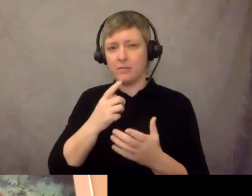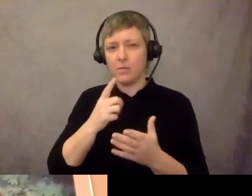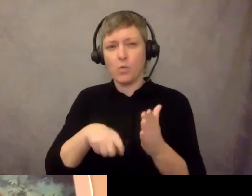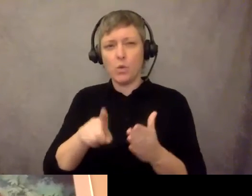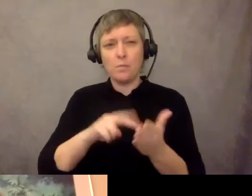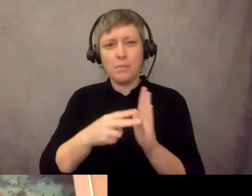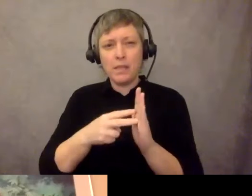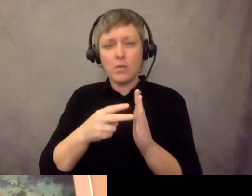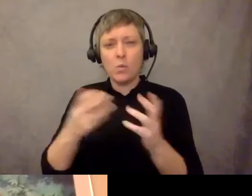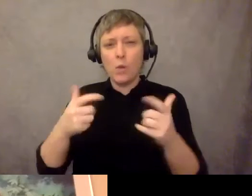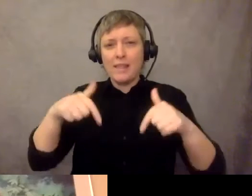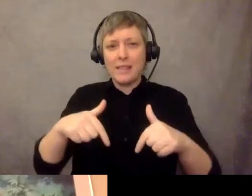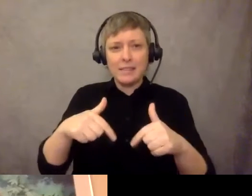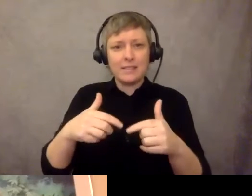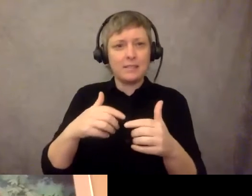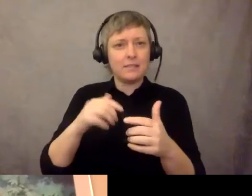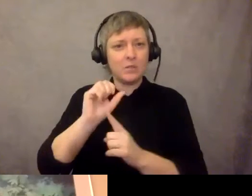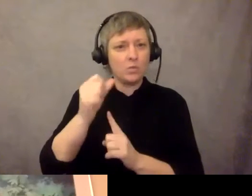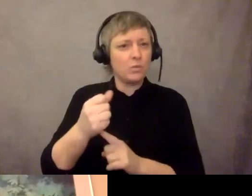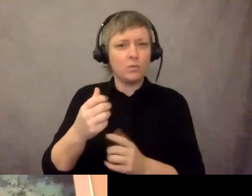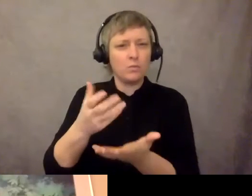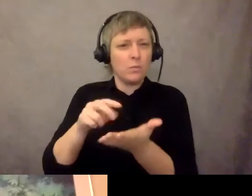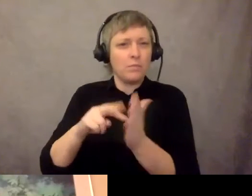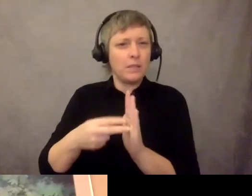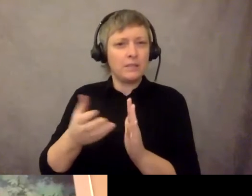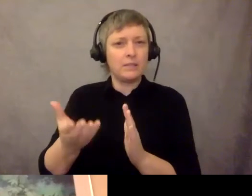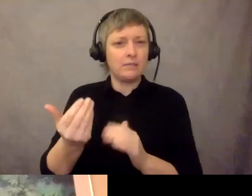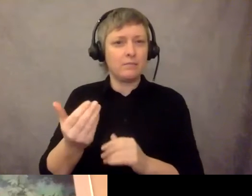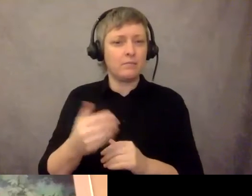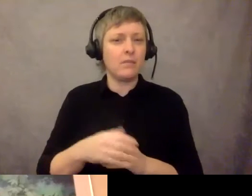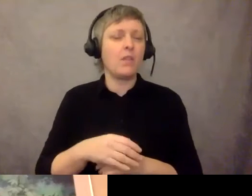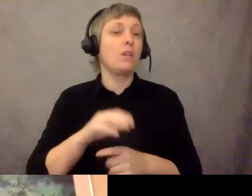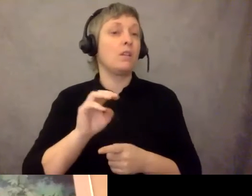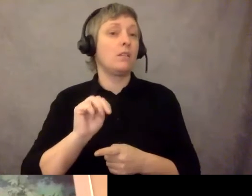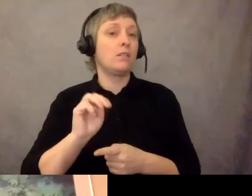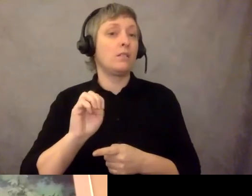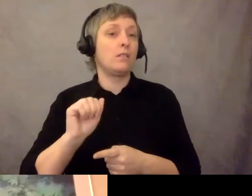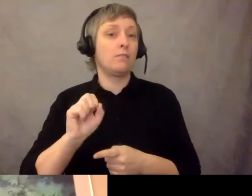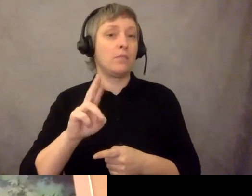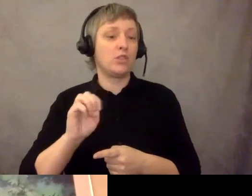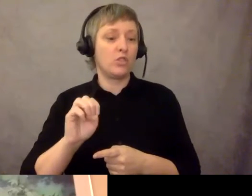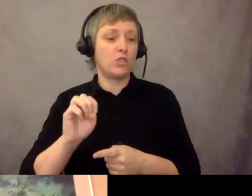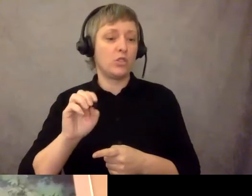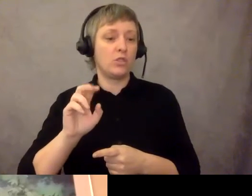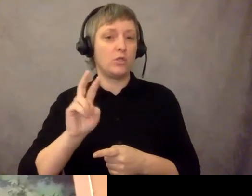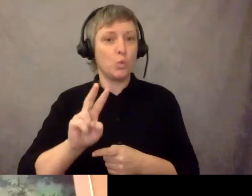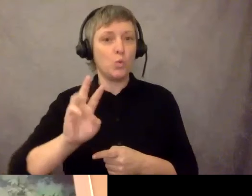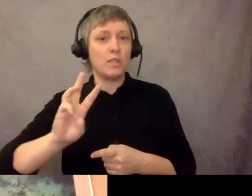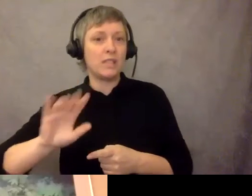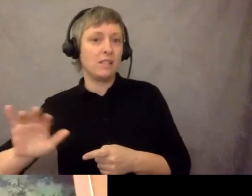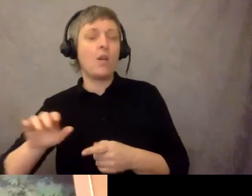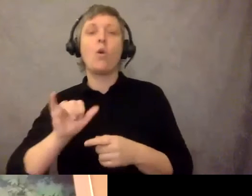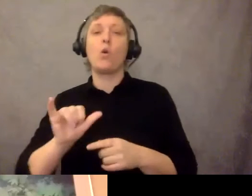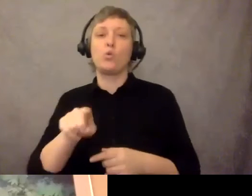Measure two, six at the measure, the measure itself? Yes. Sorry about that. Yeah, it really has